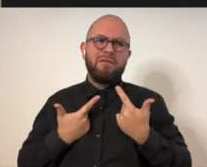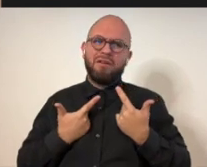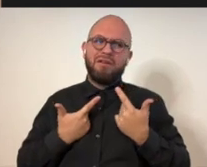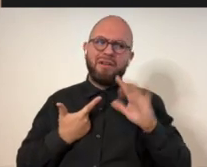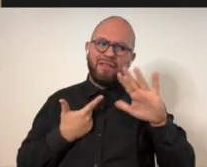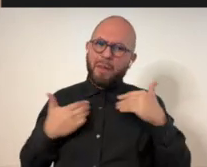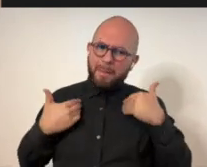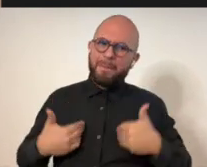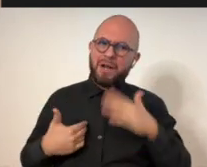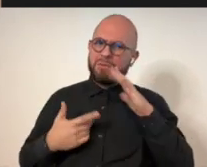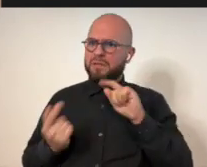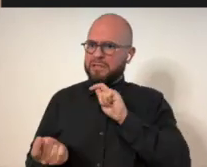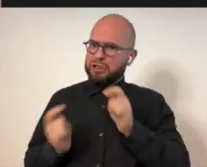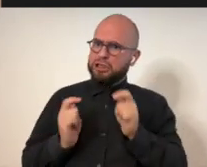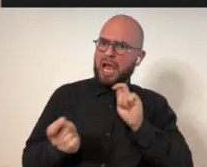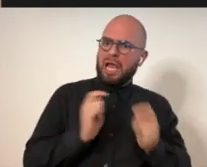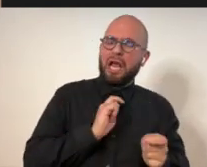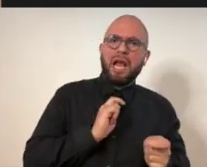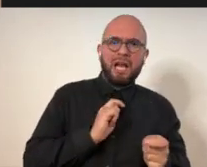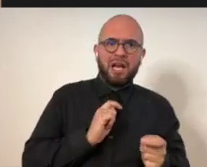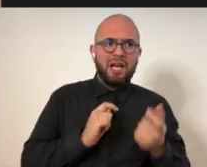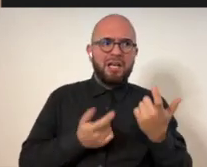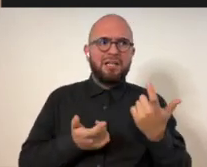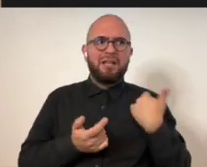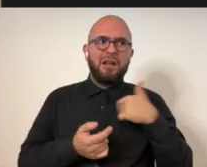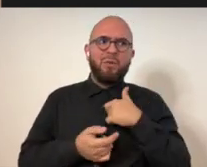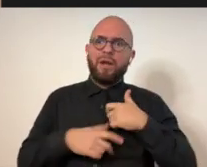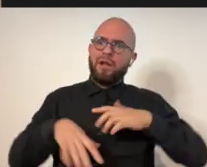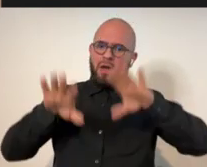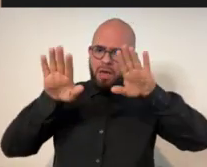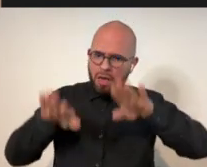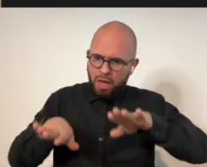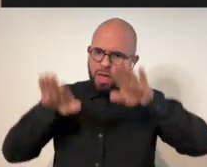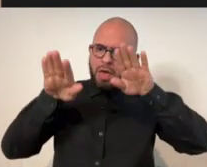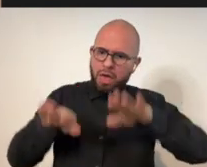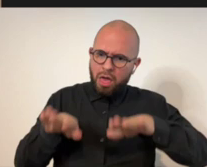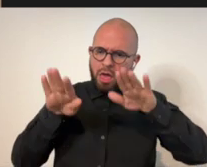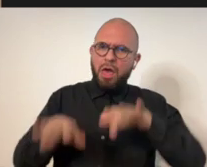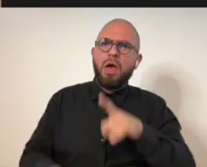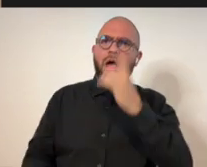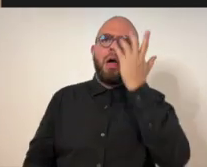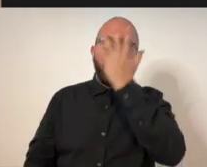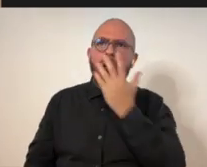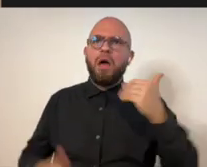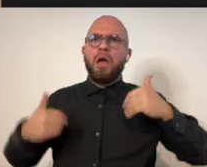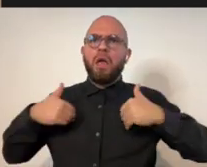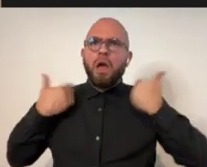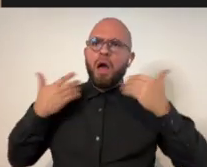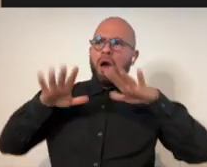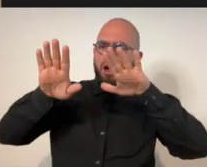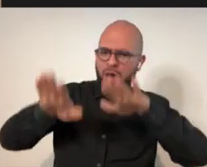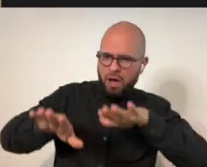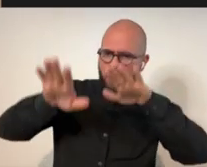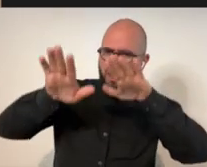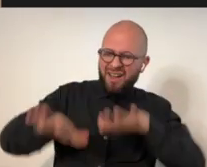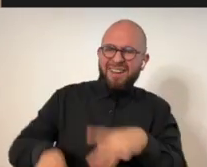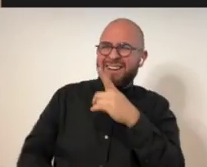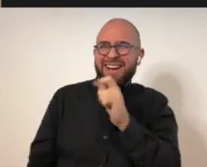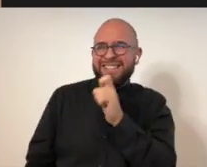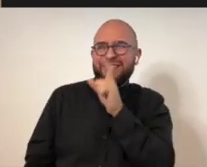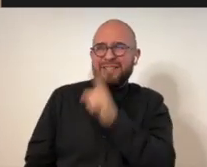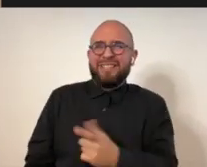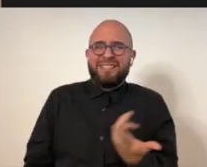a trauma or even just through life, their face, their bodies are going to change. We just worship this